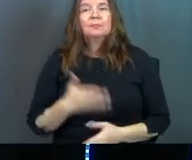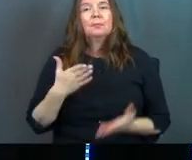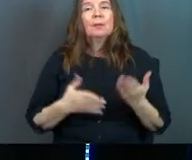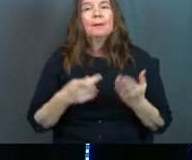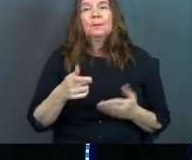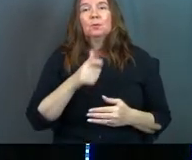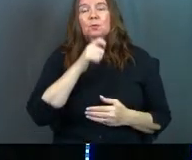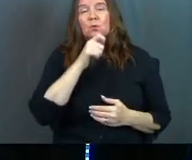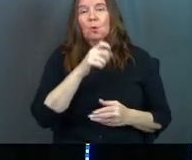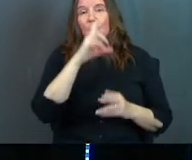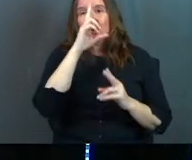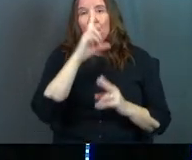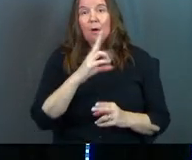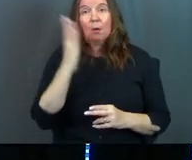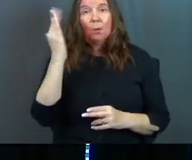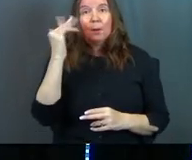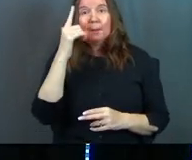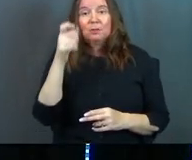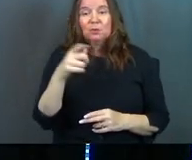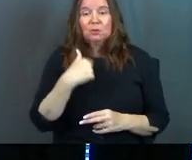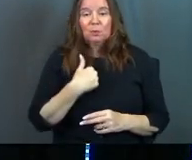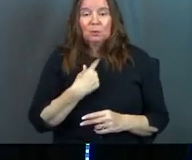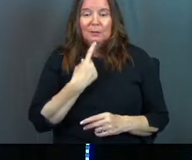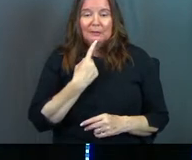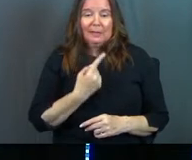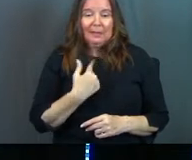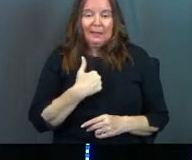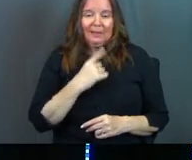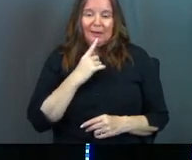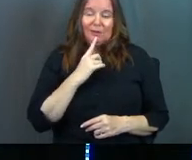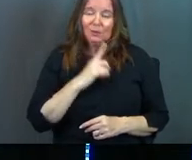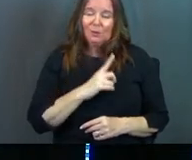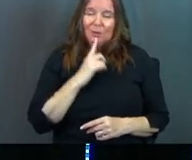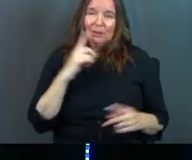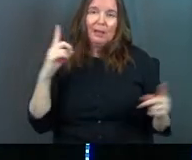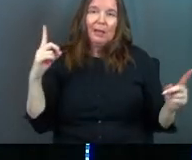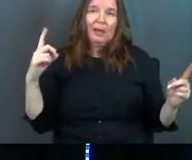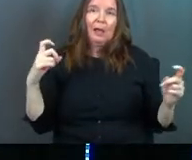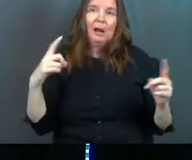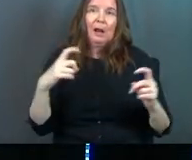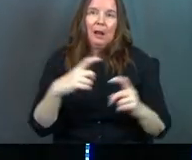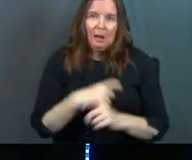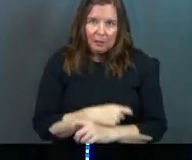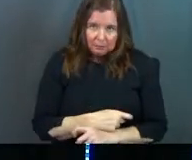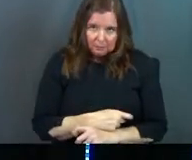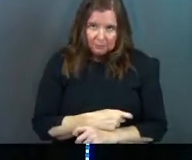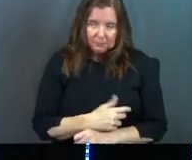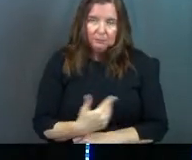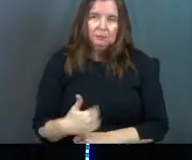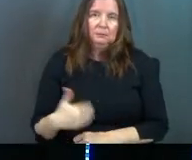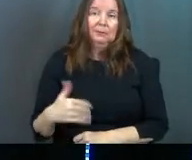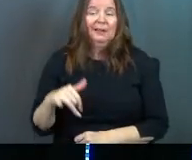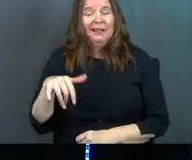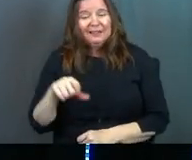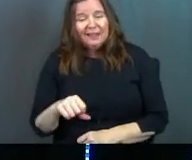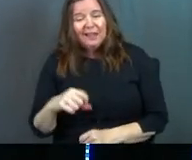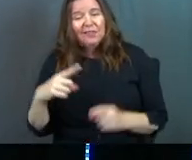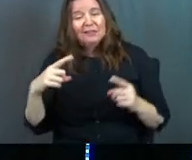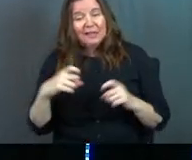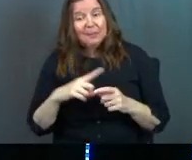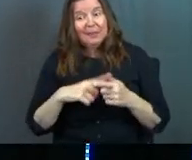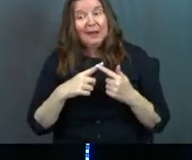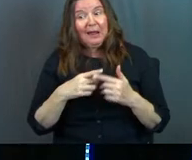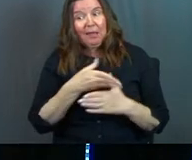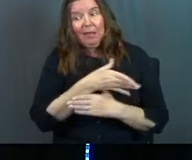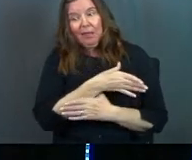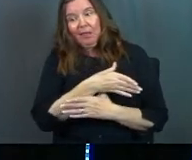Maybe you don't honor because you would say to me that it's really complicated. Like, yeah, there's complicated,